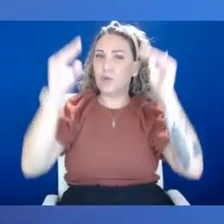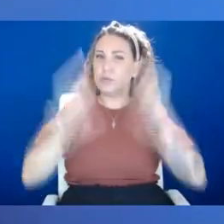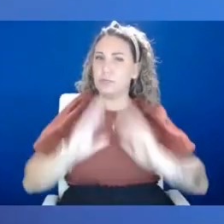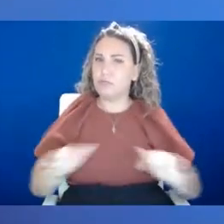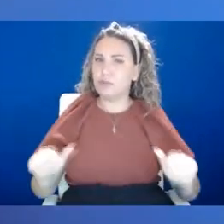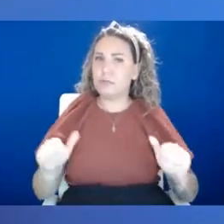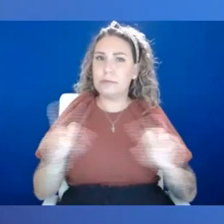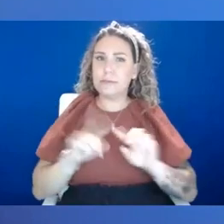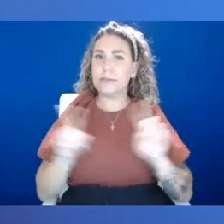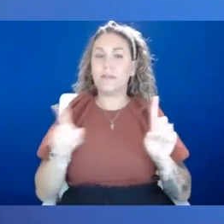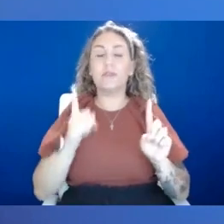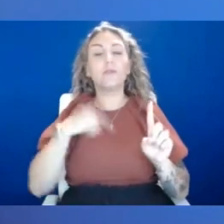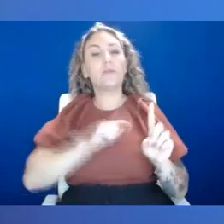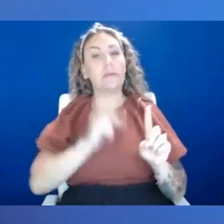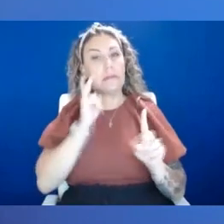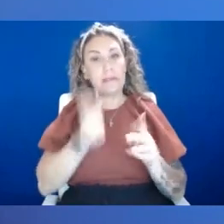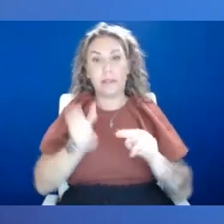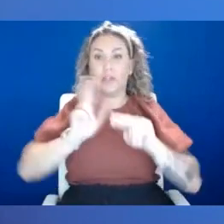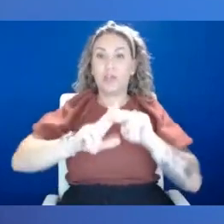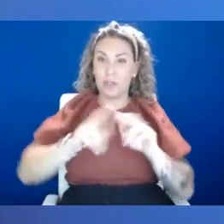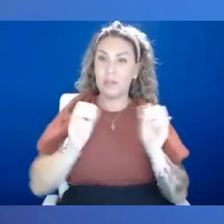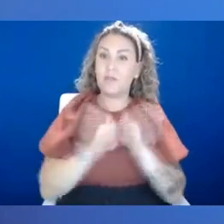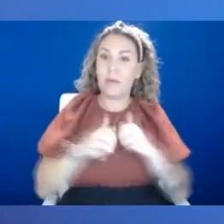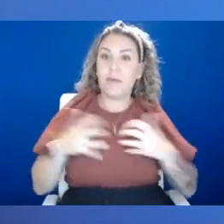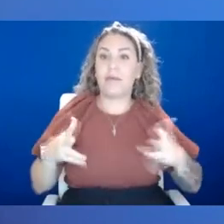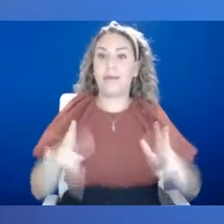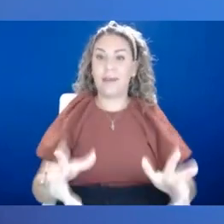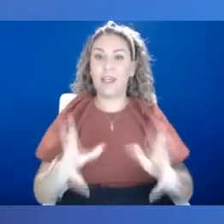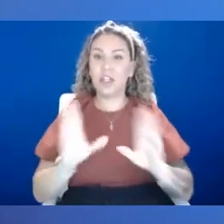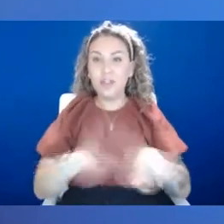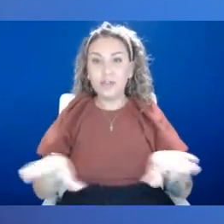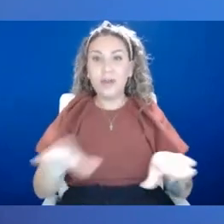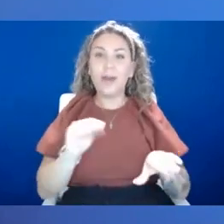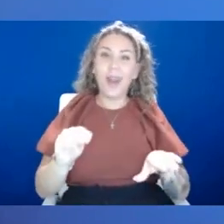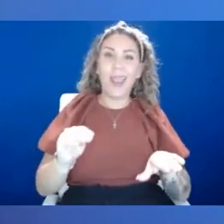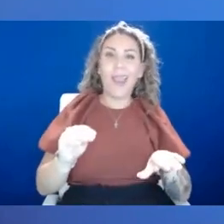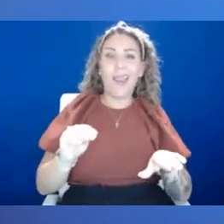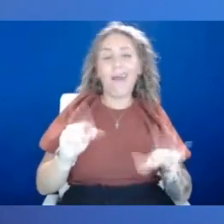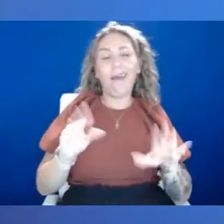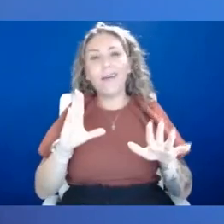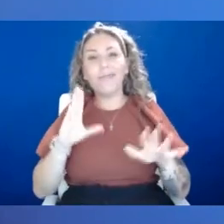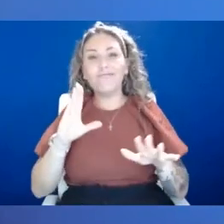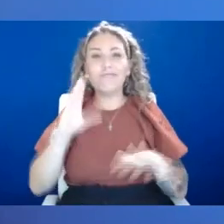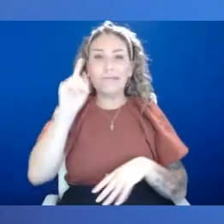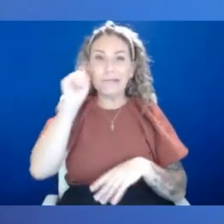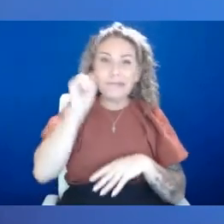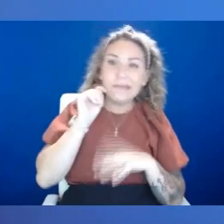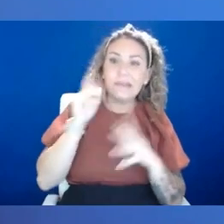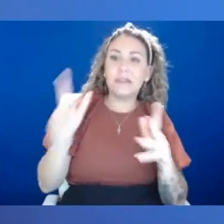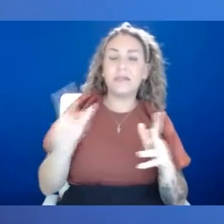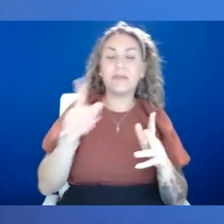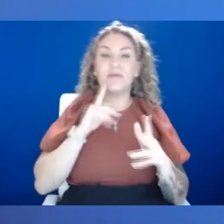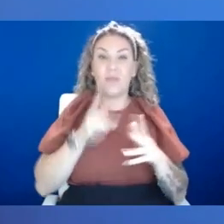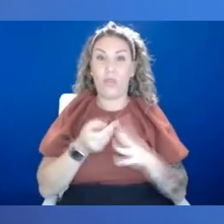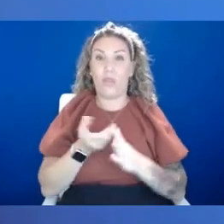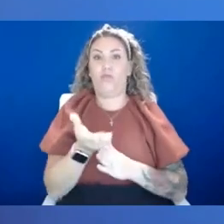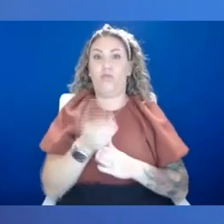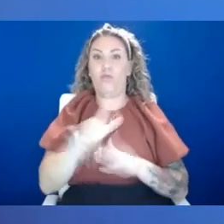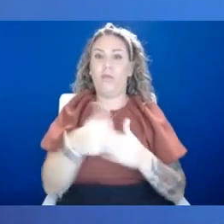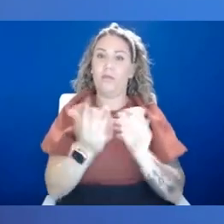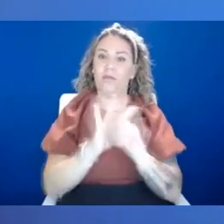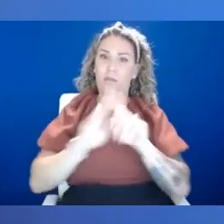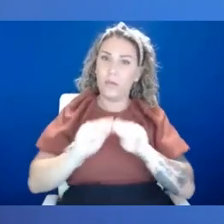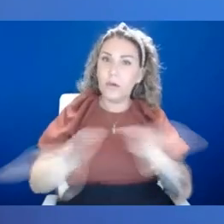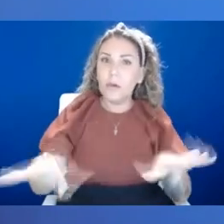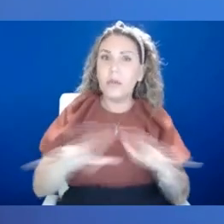an increase in anxiety with our children and adolescents throughout the pandemic, and it's continued to increase. It looks similar in some ways to adult